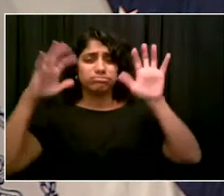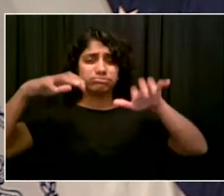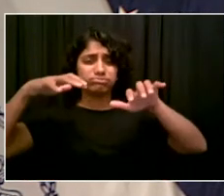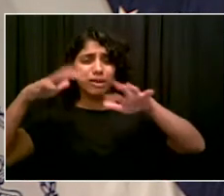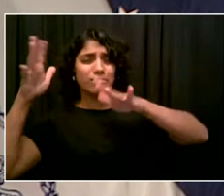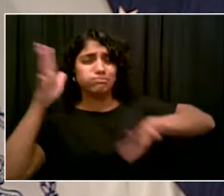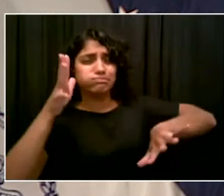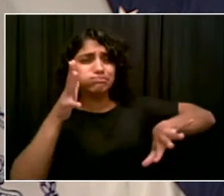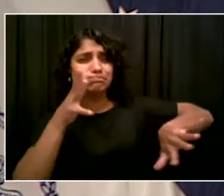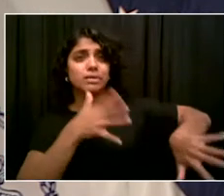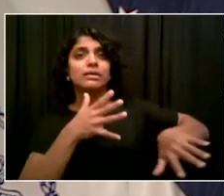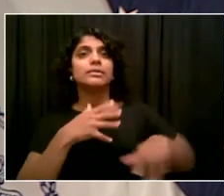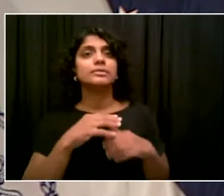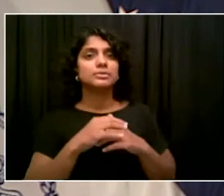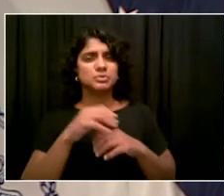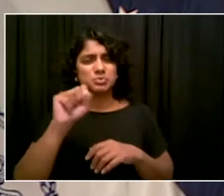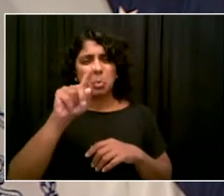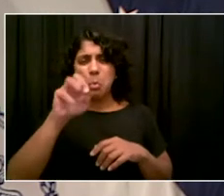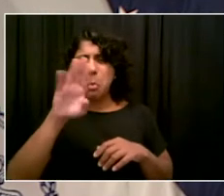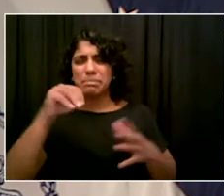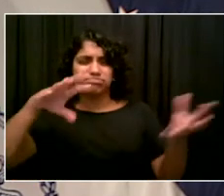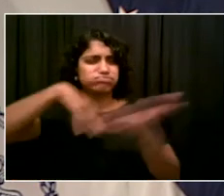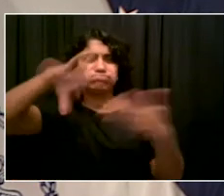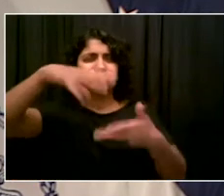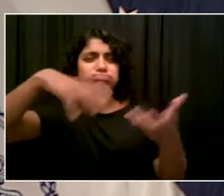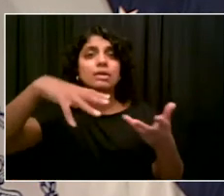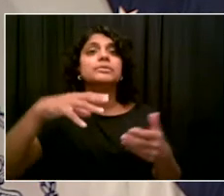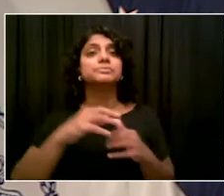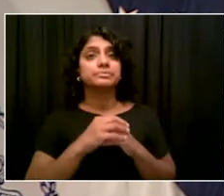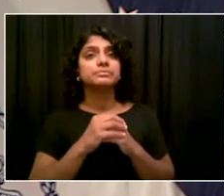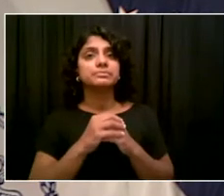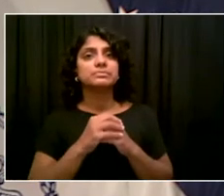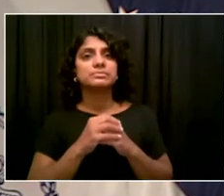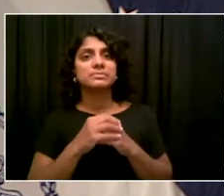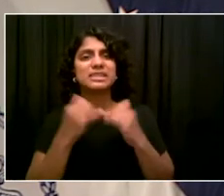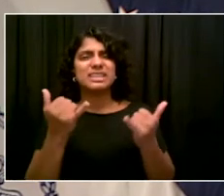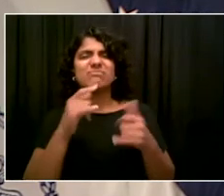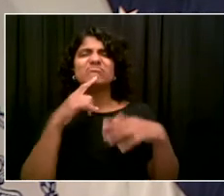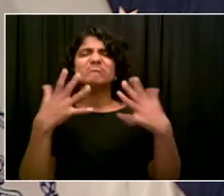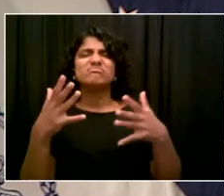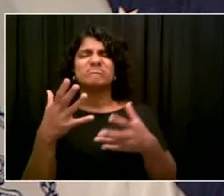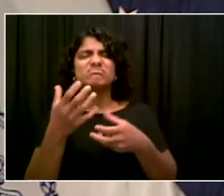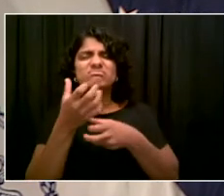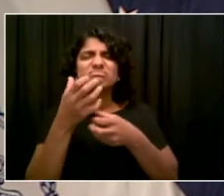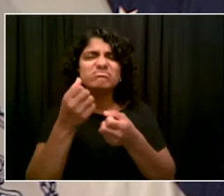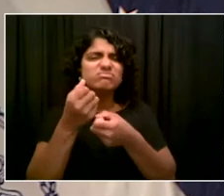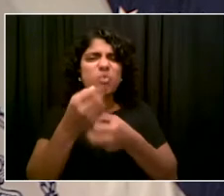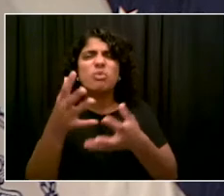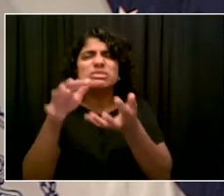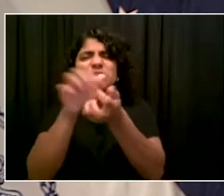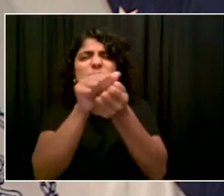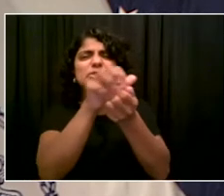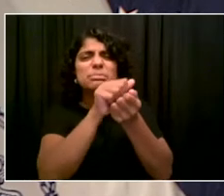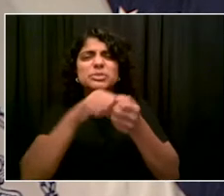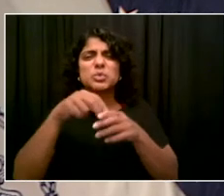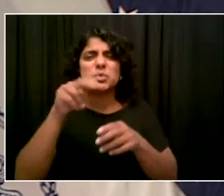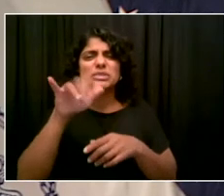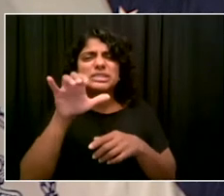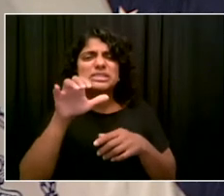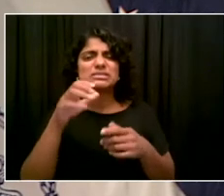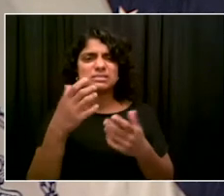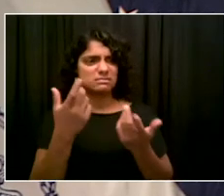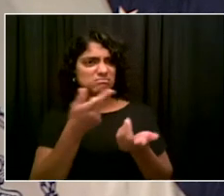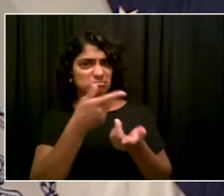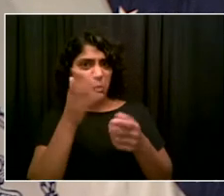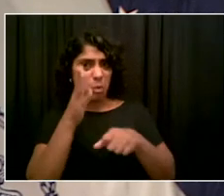the city. They're saying that the Parks Department is blaming DOT and the DOT is blaming the Parks Department. And it sounds